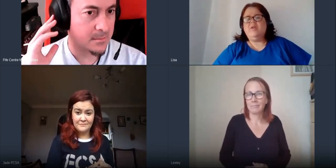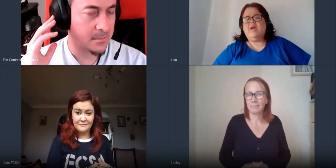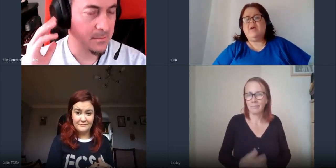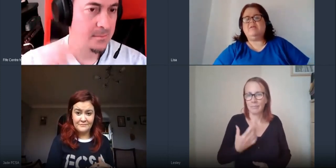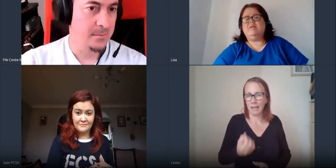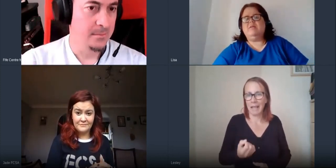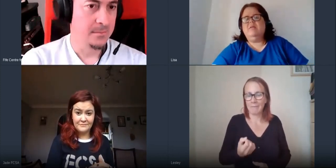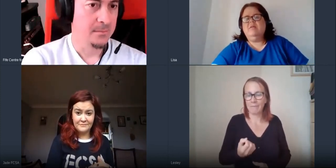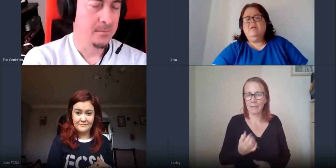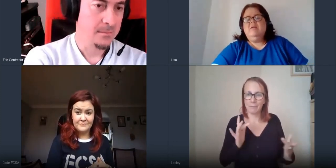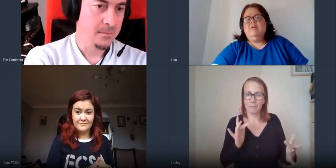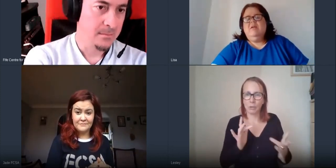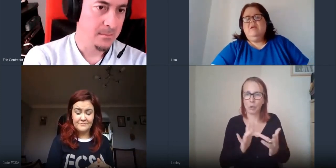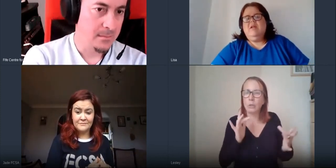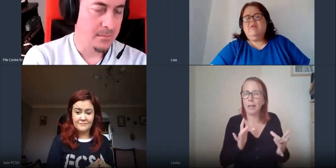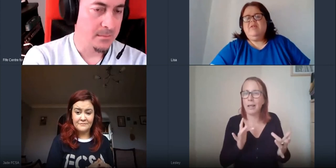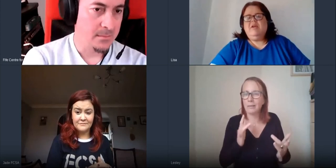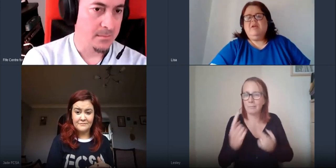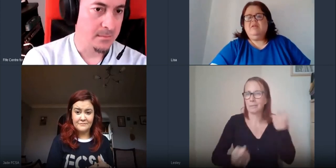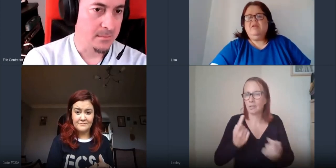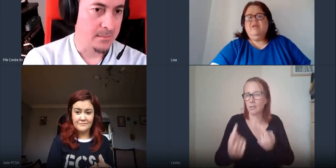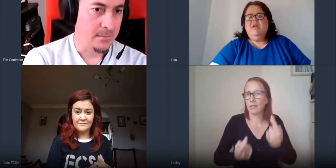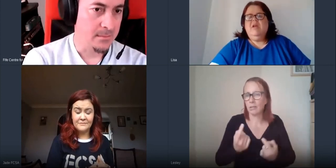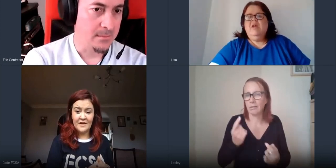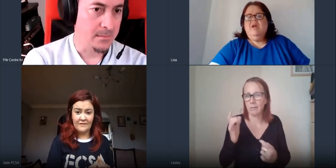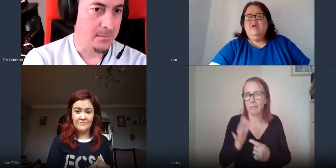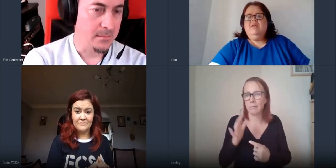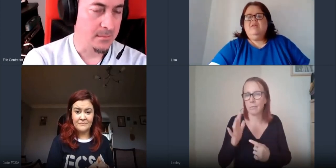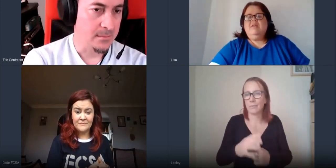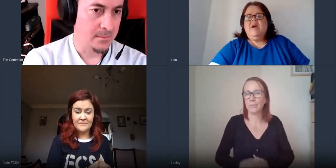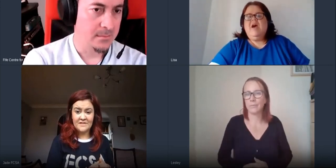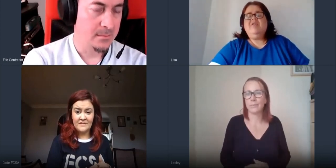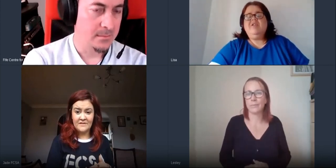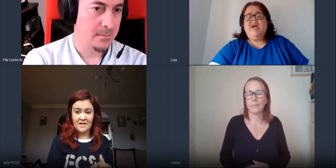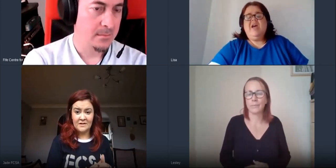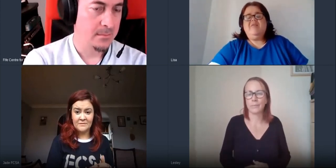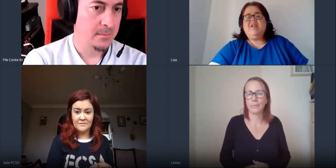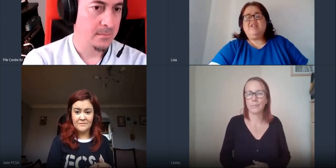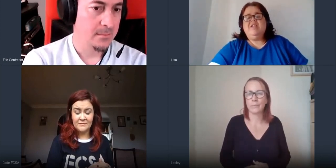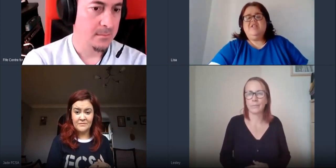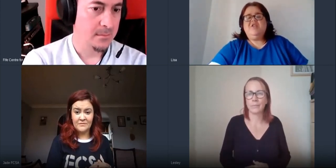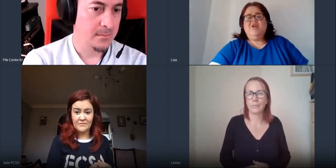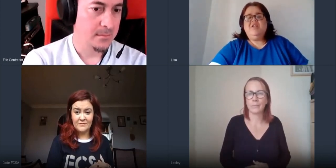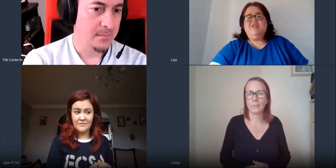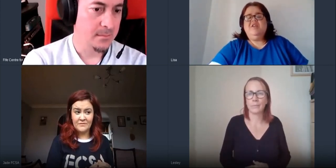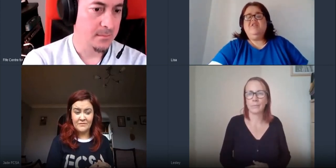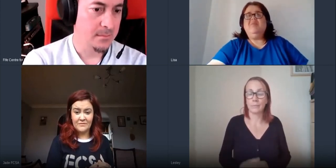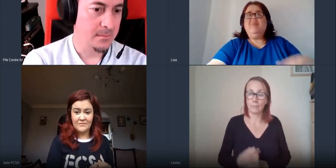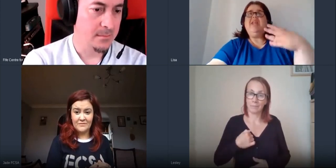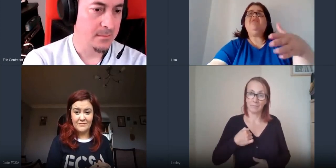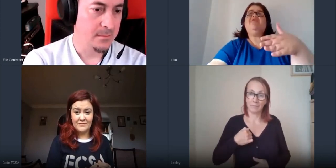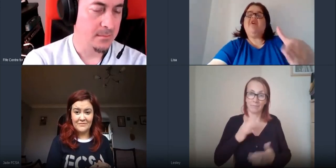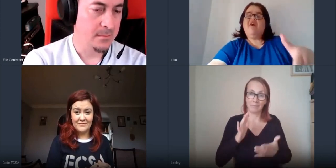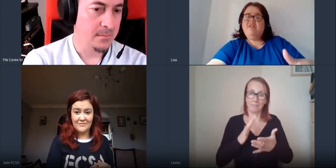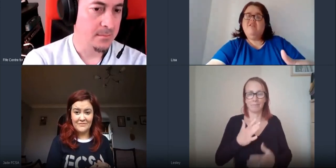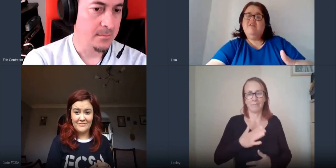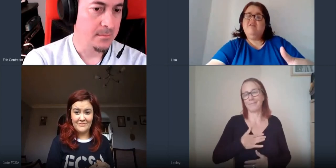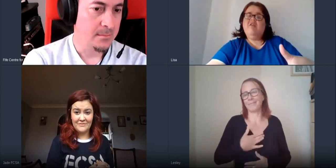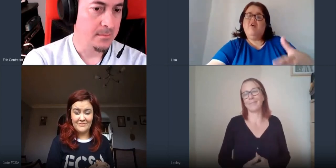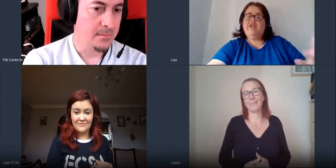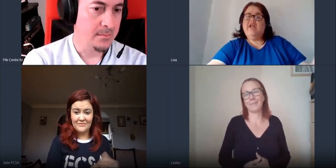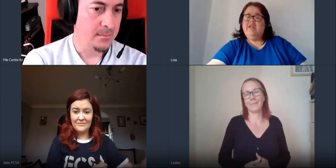contact and everything yeah i've been actually enjoyed you've made it fun